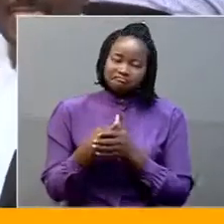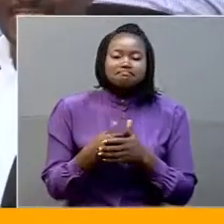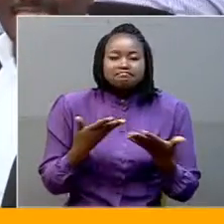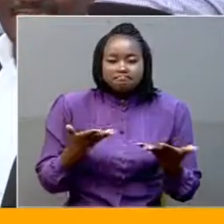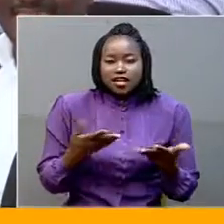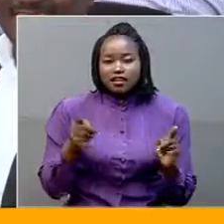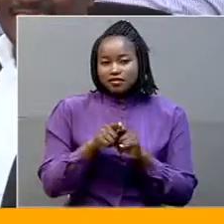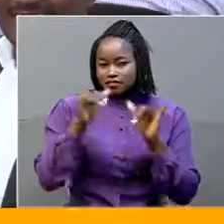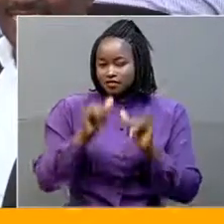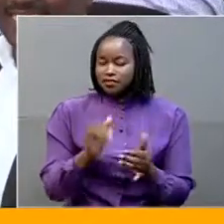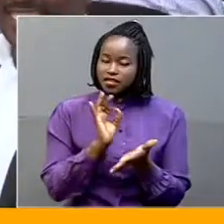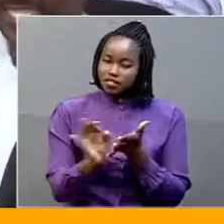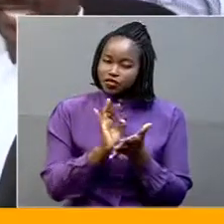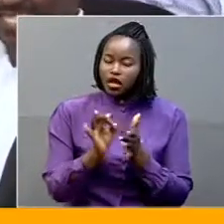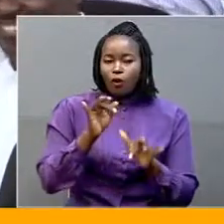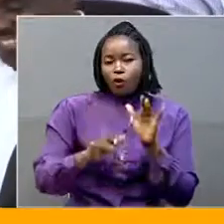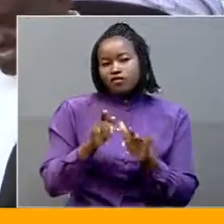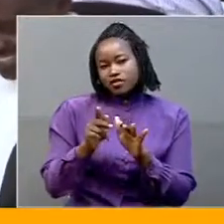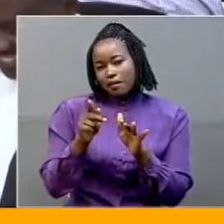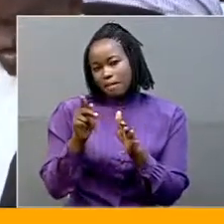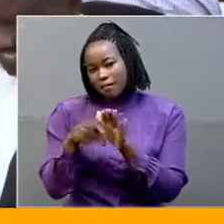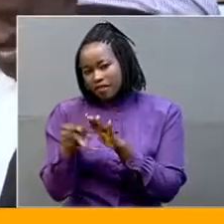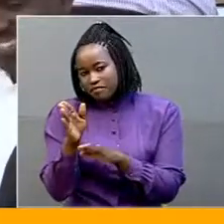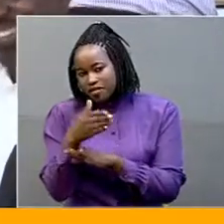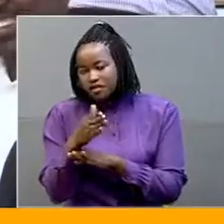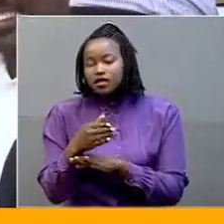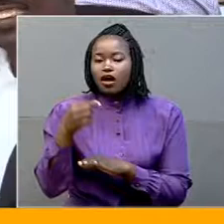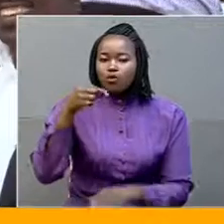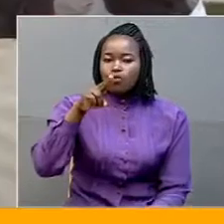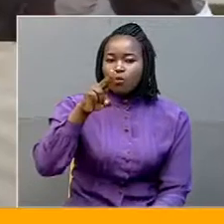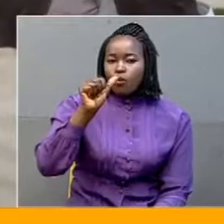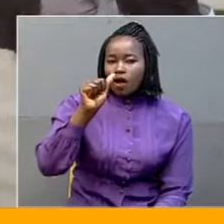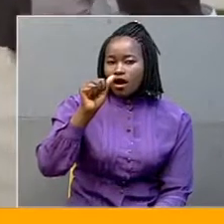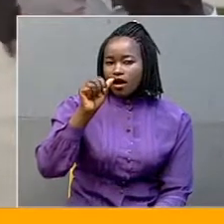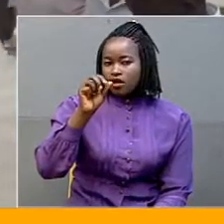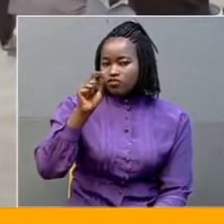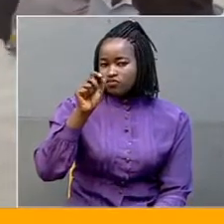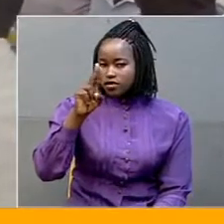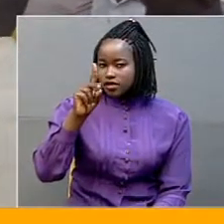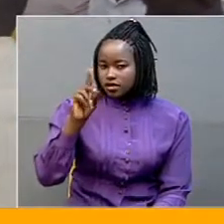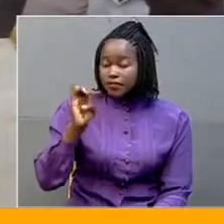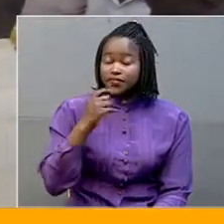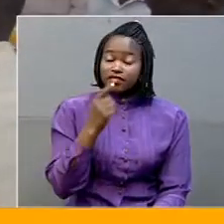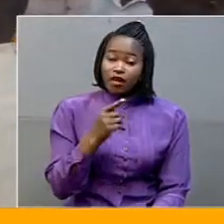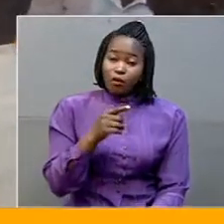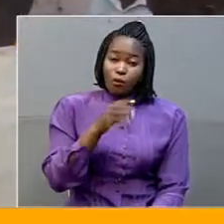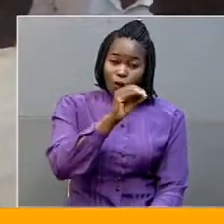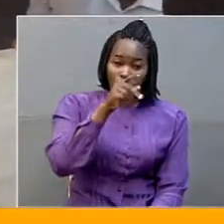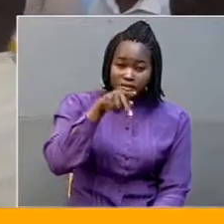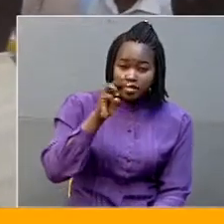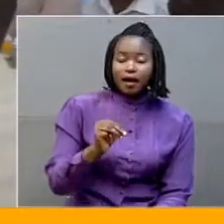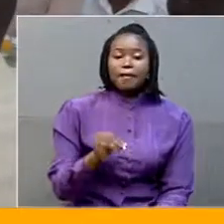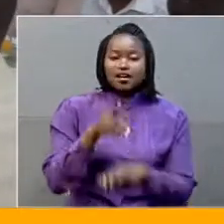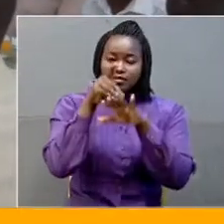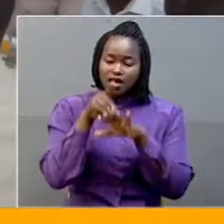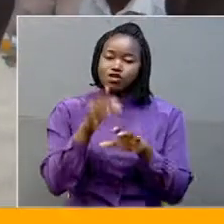The Permanent Secretary, Office of the Prime Minister, Christine Guatu De Chintu, noted that the Office of the Prime Minister thrives on communication,